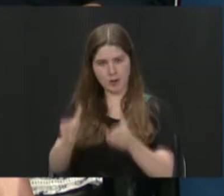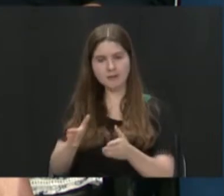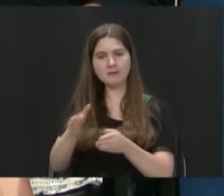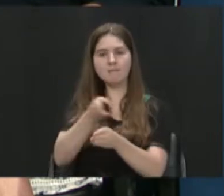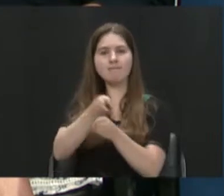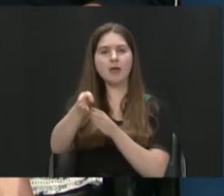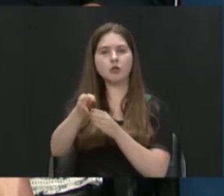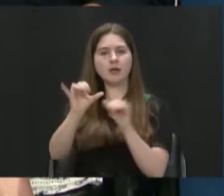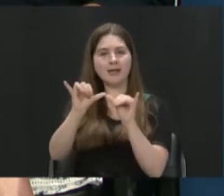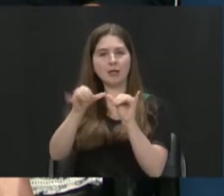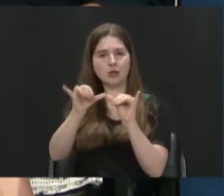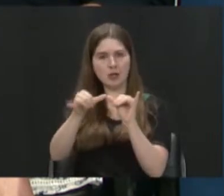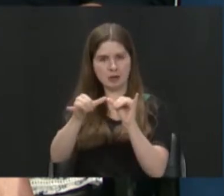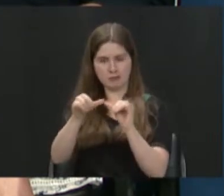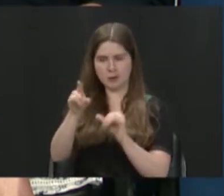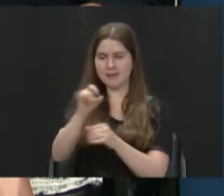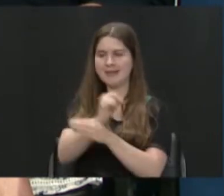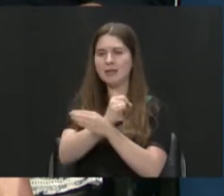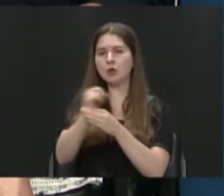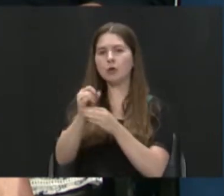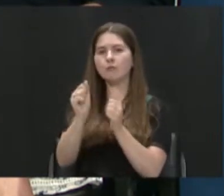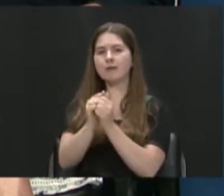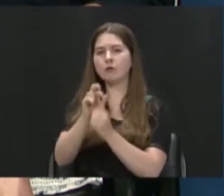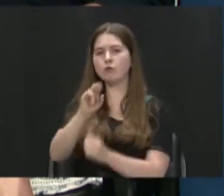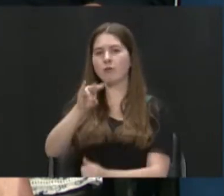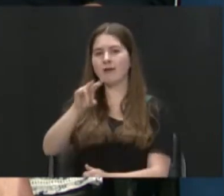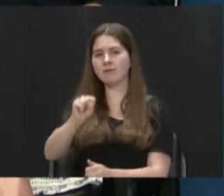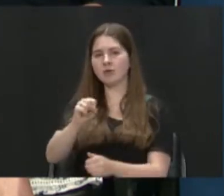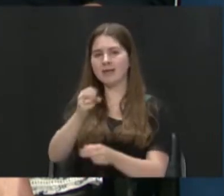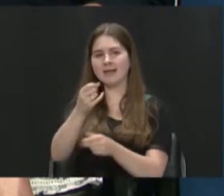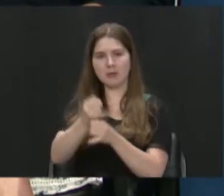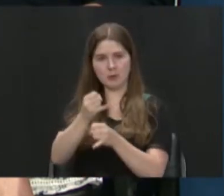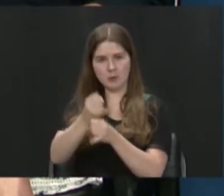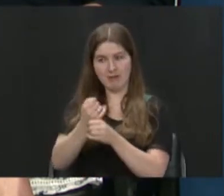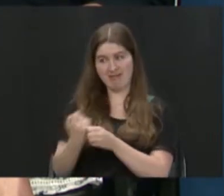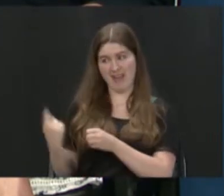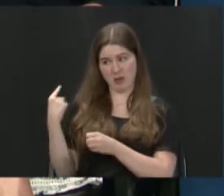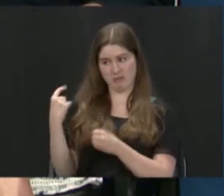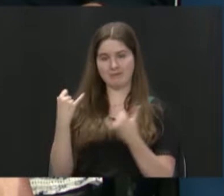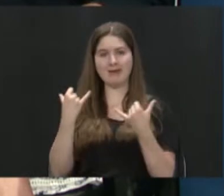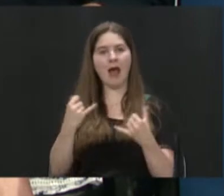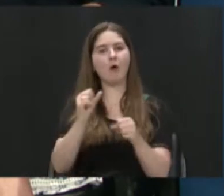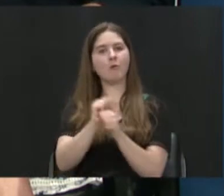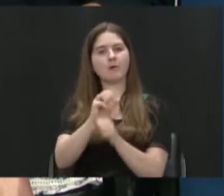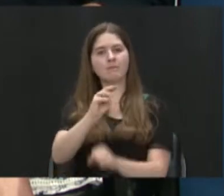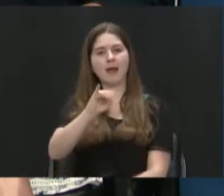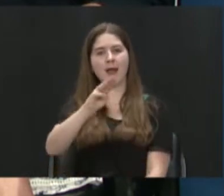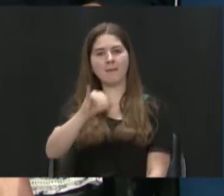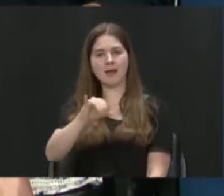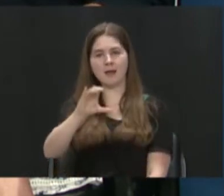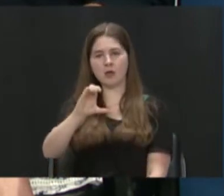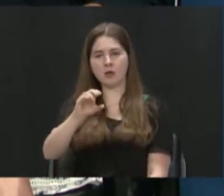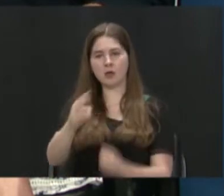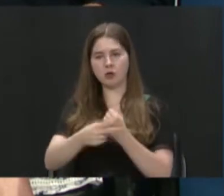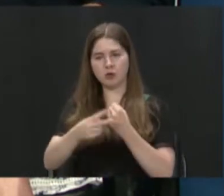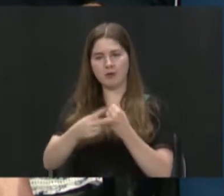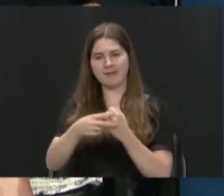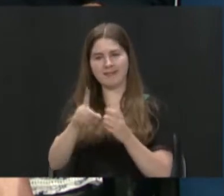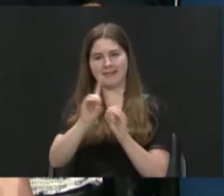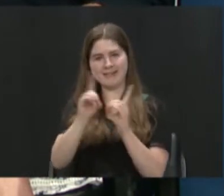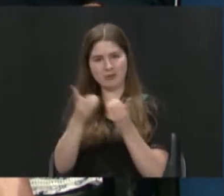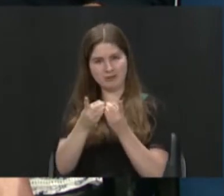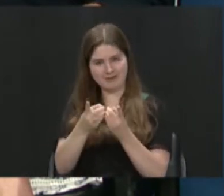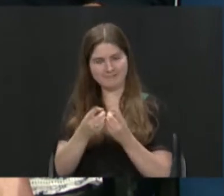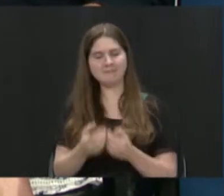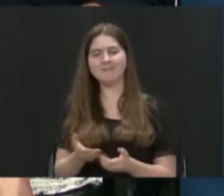she has interned with the Rivers Institute last year and this year is working with the Miami Conservancy District this summer. So welcome, Tessa.